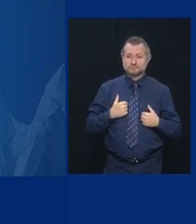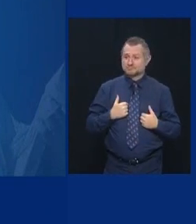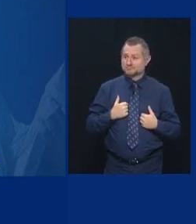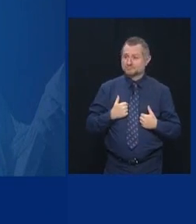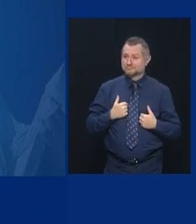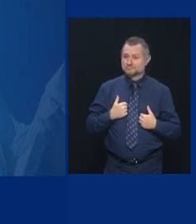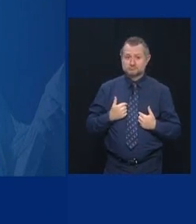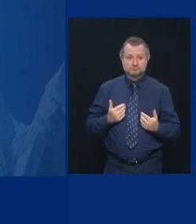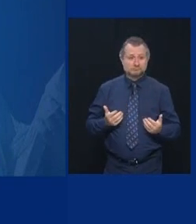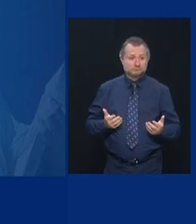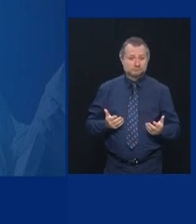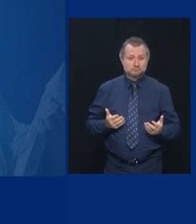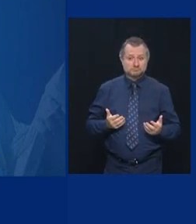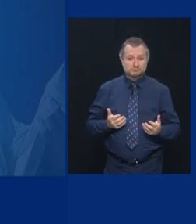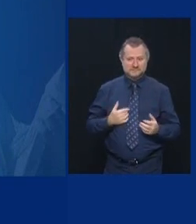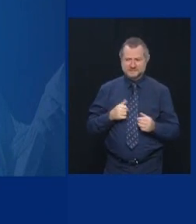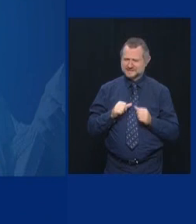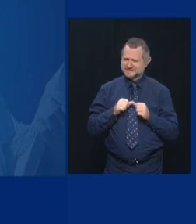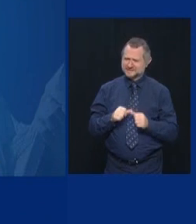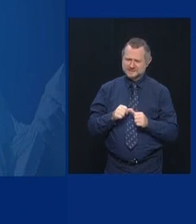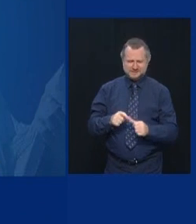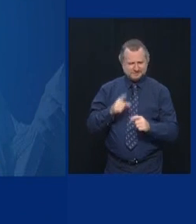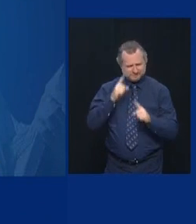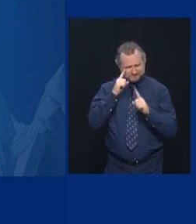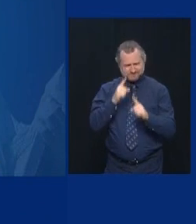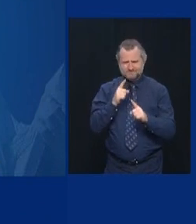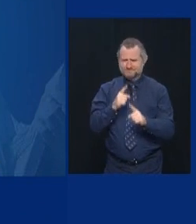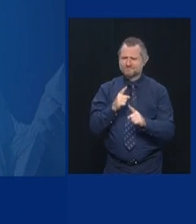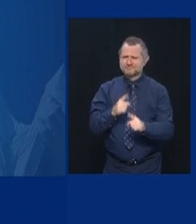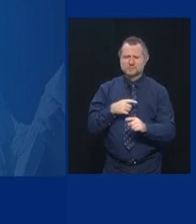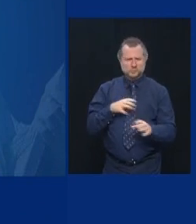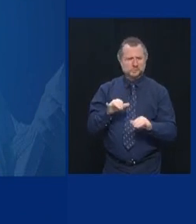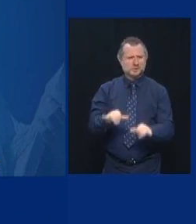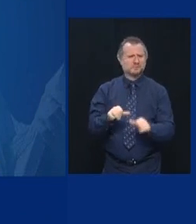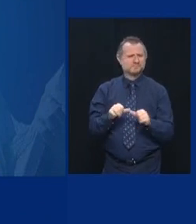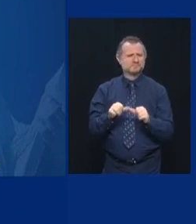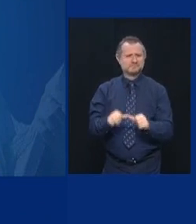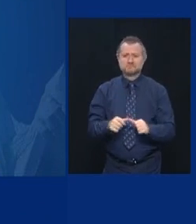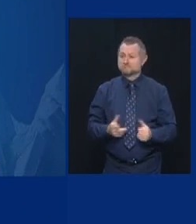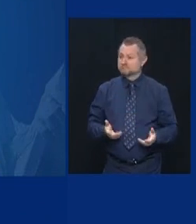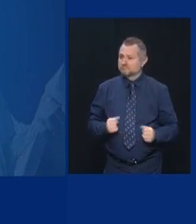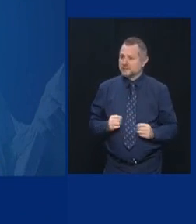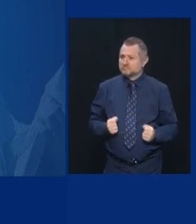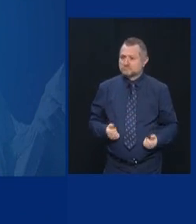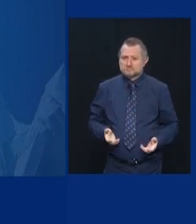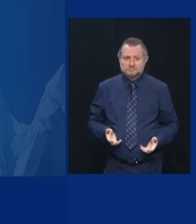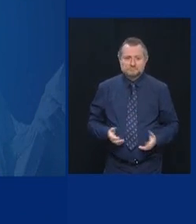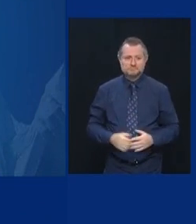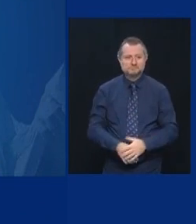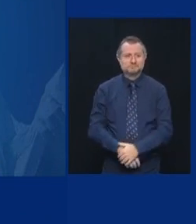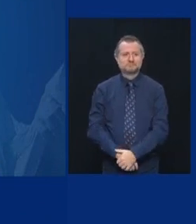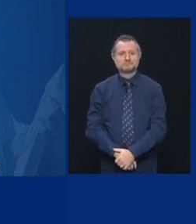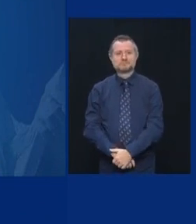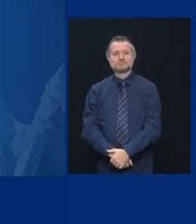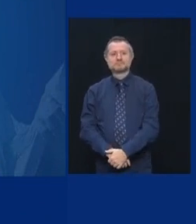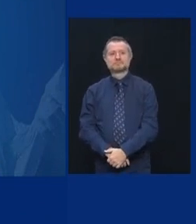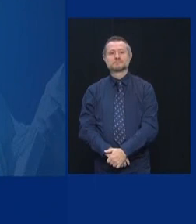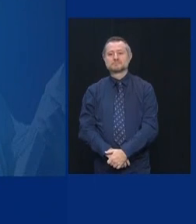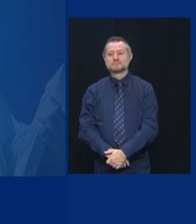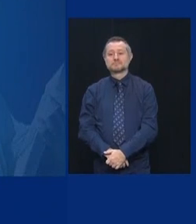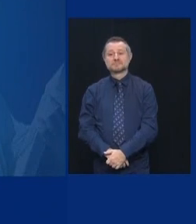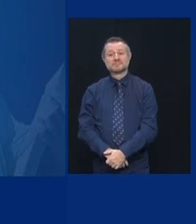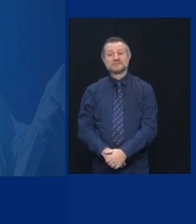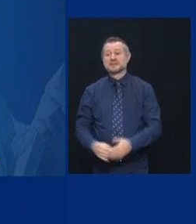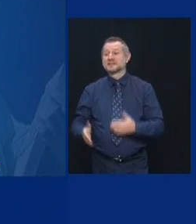And that is the gold standard, and that's what we want to try to achieve. Even if it is not fully realistic.